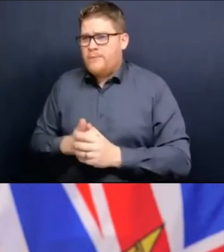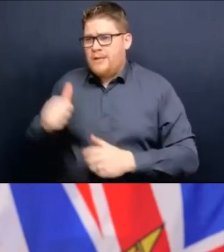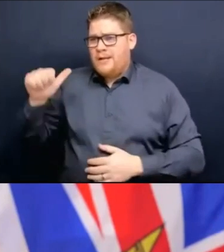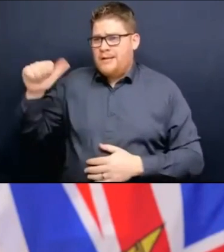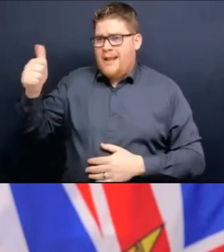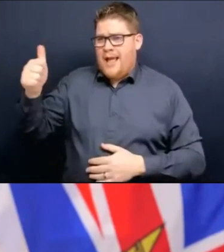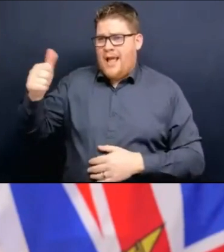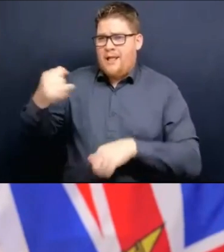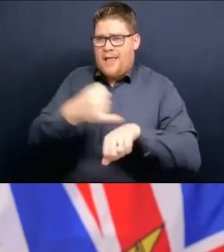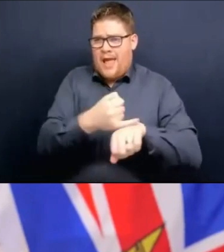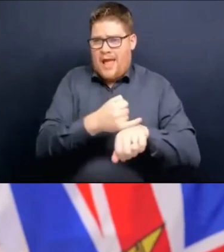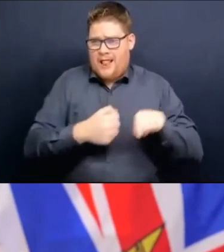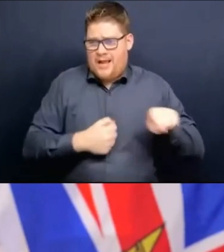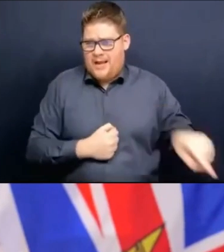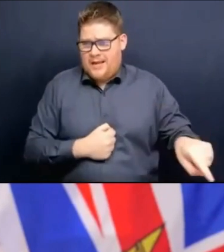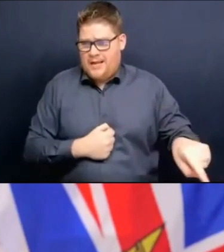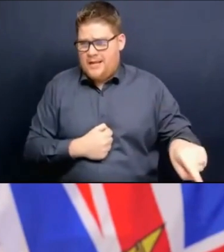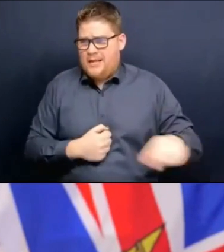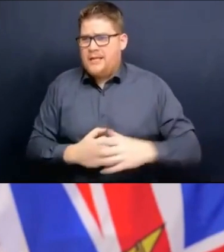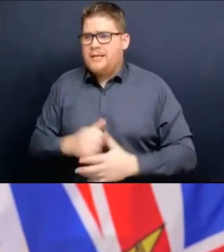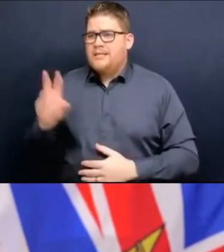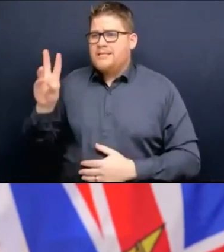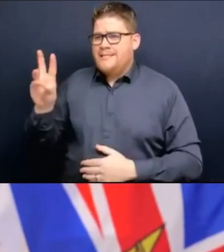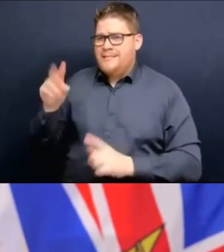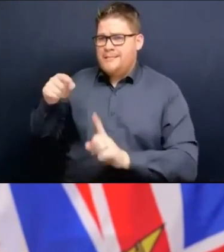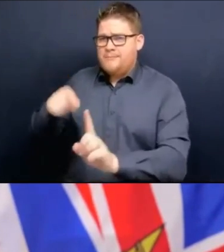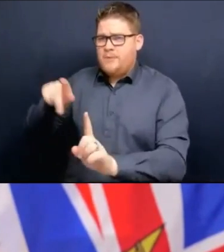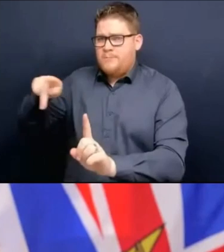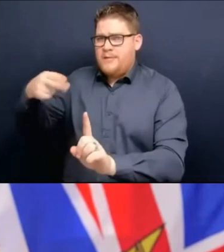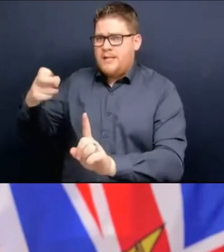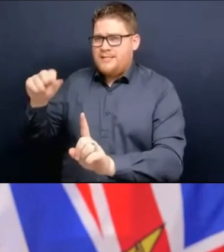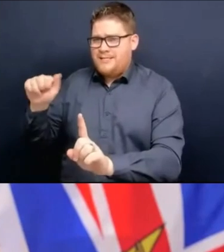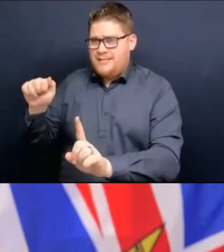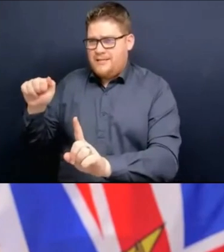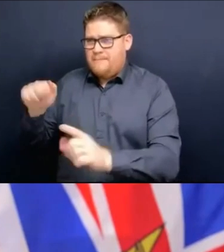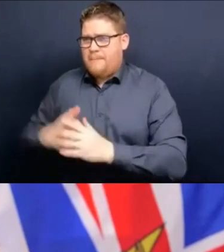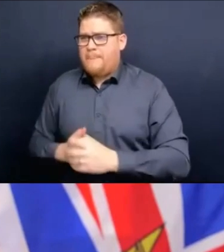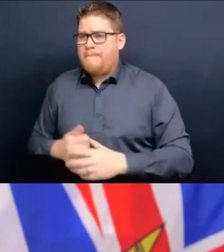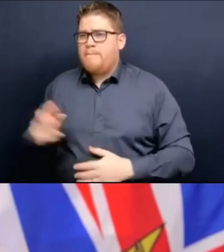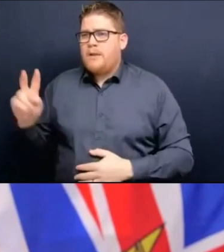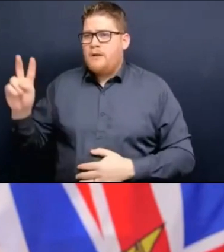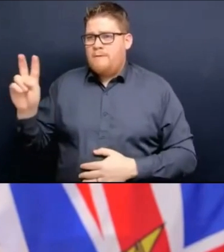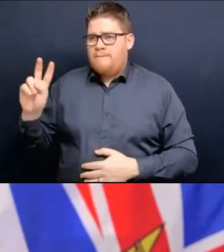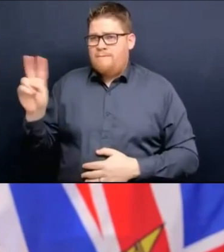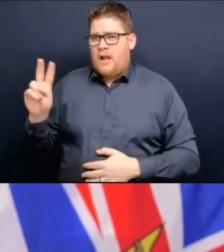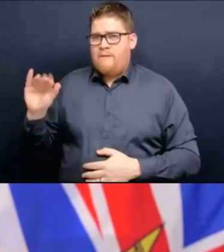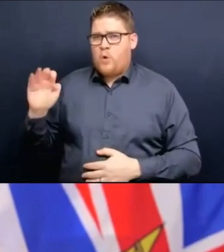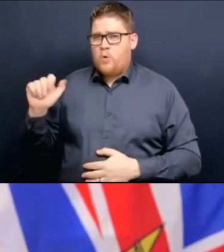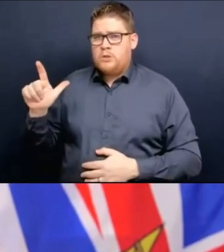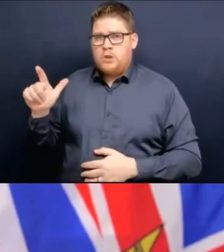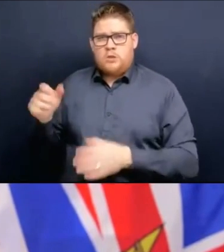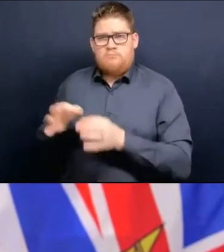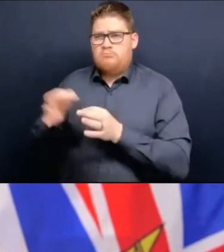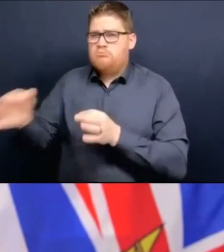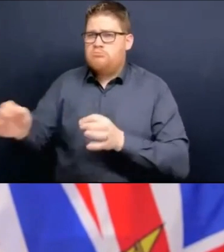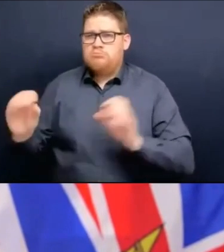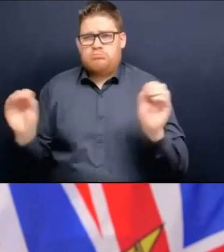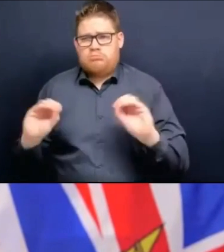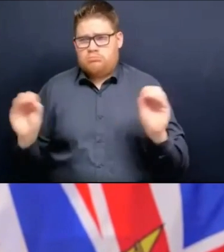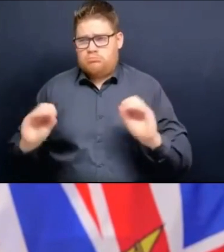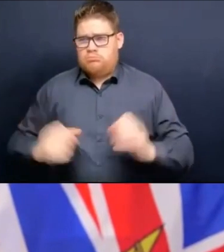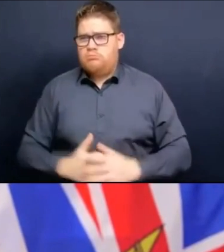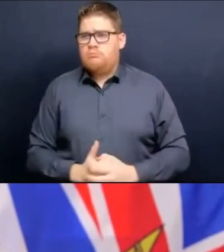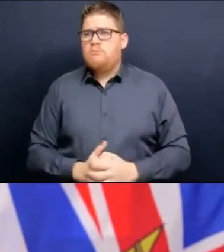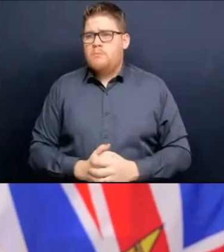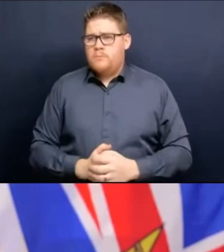Services Authorities. No surgeries were postponed in Vancouver Coastal Health. All the efforts we've made to stop COVID